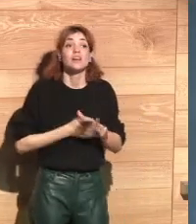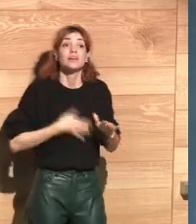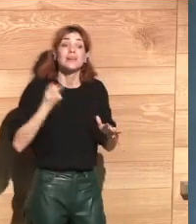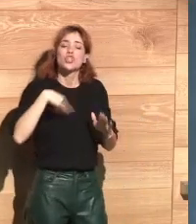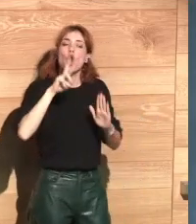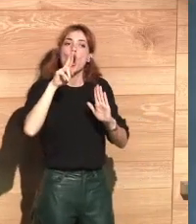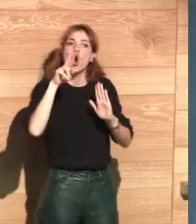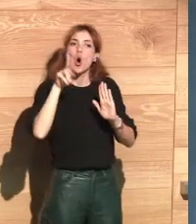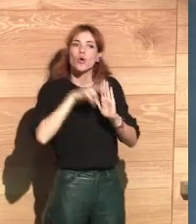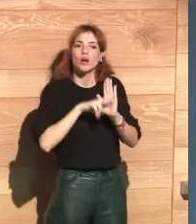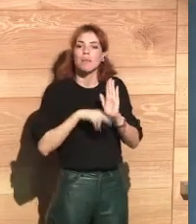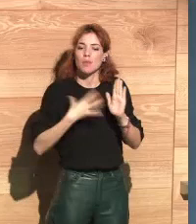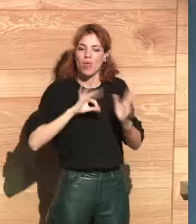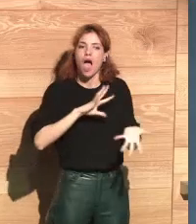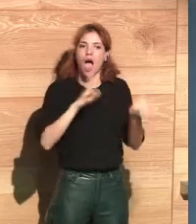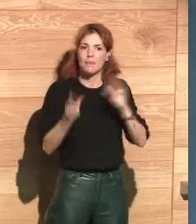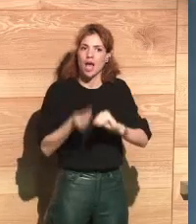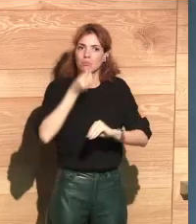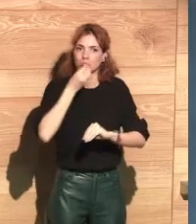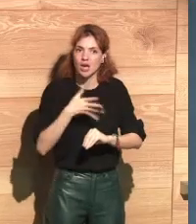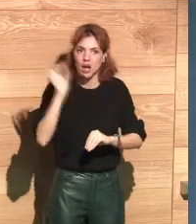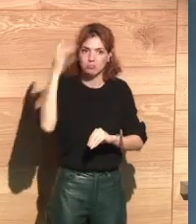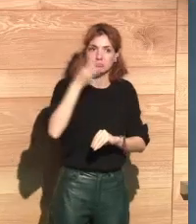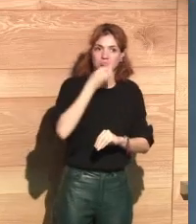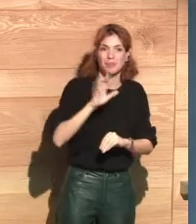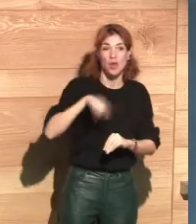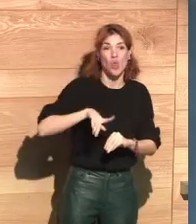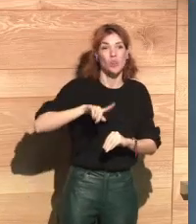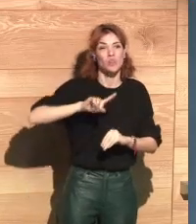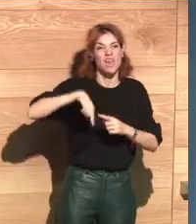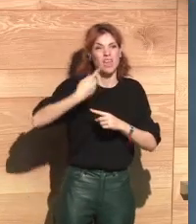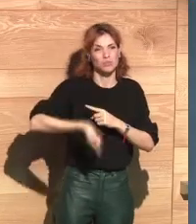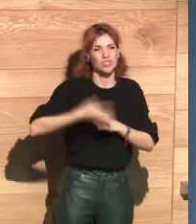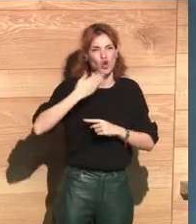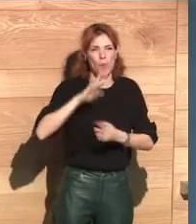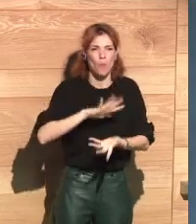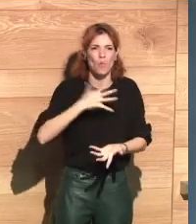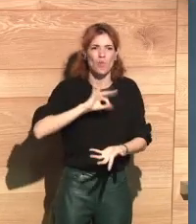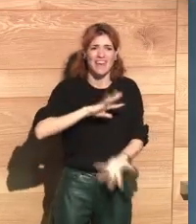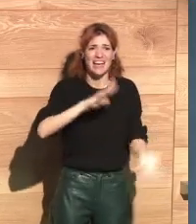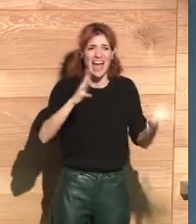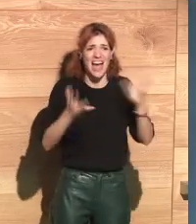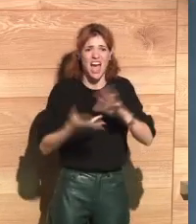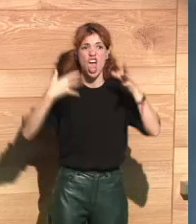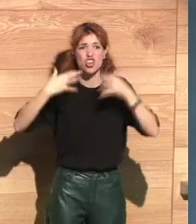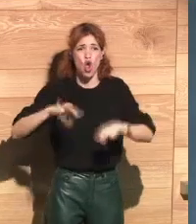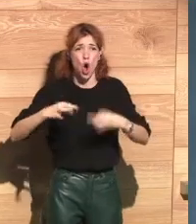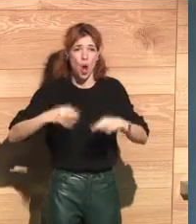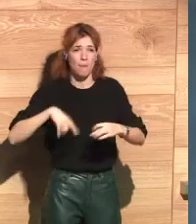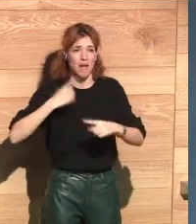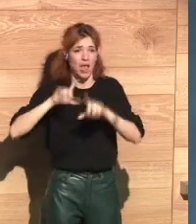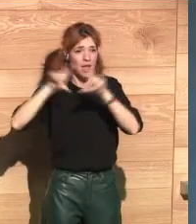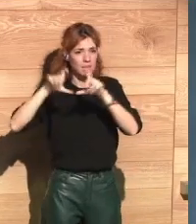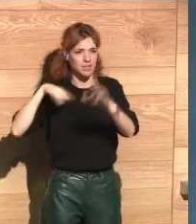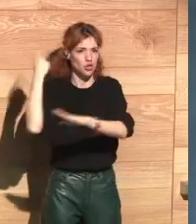which would be a very good tool, and that really is pushing other